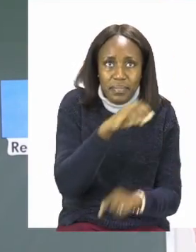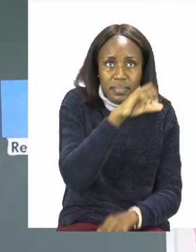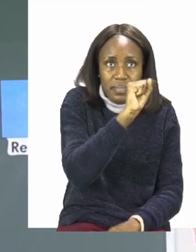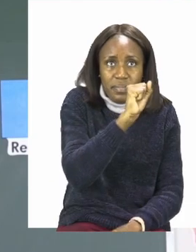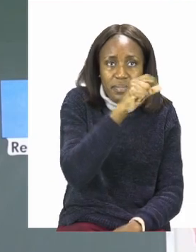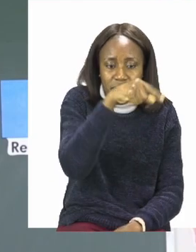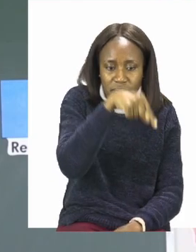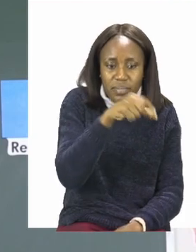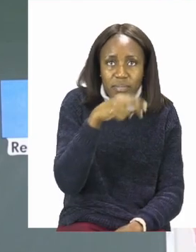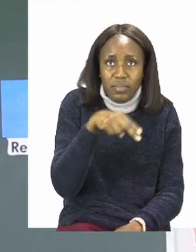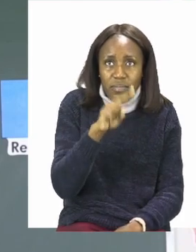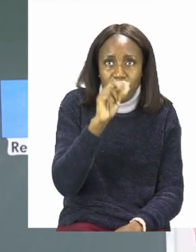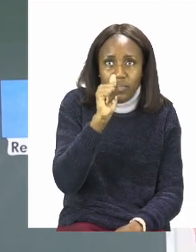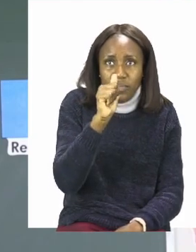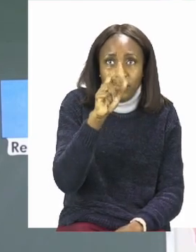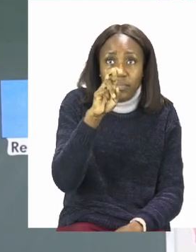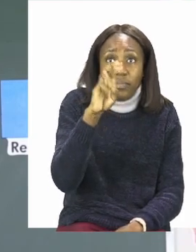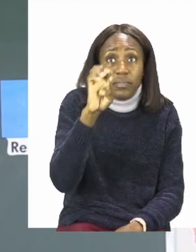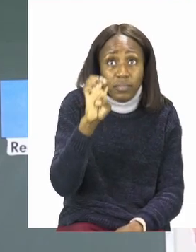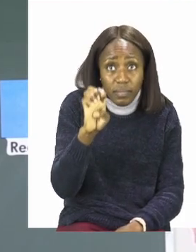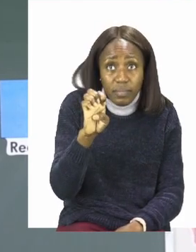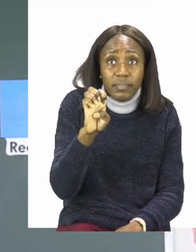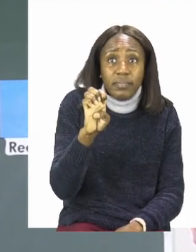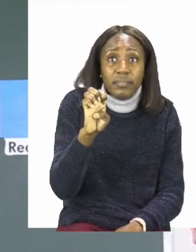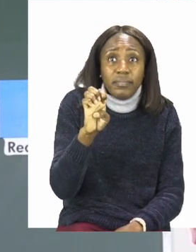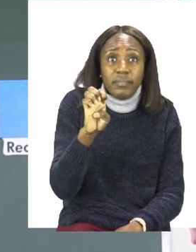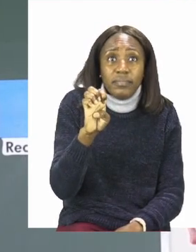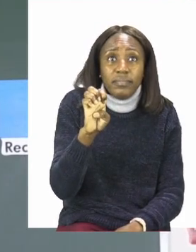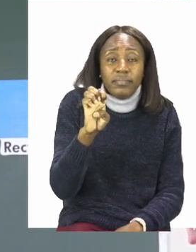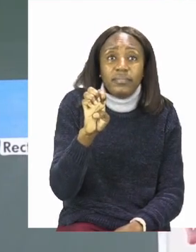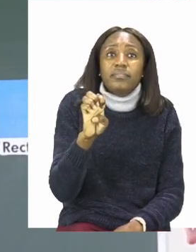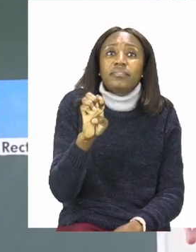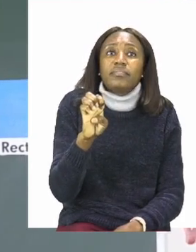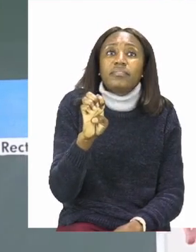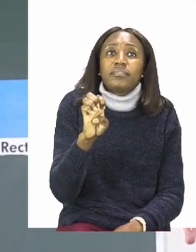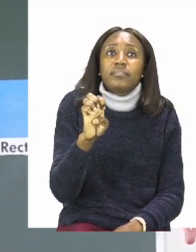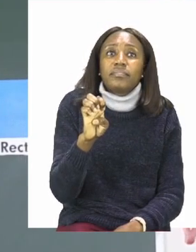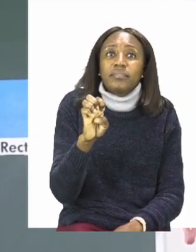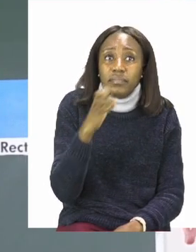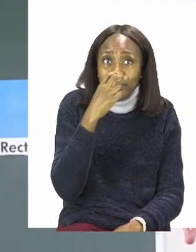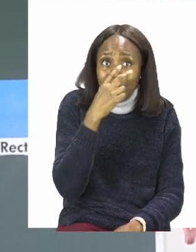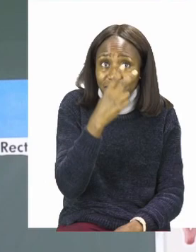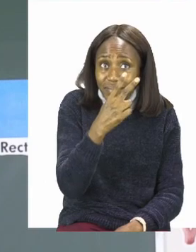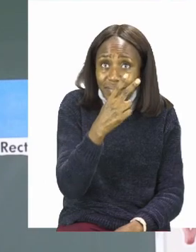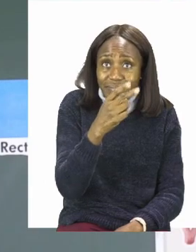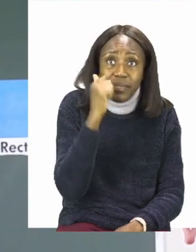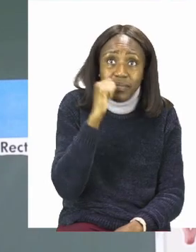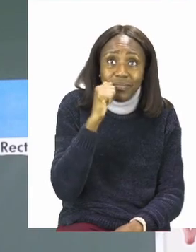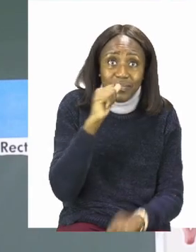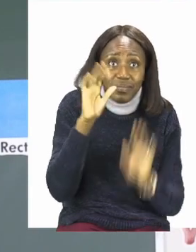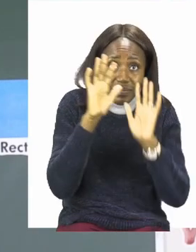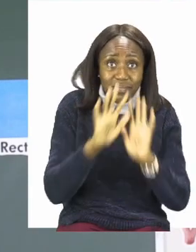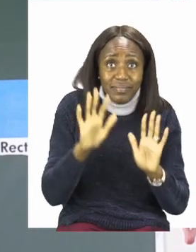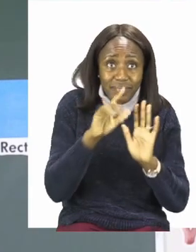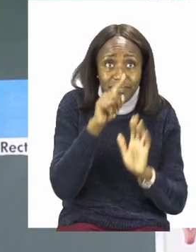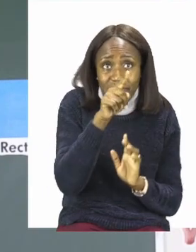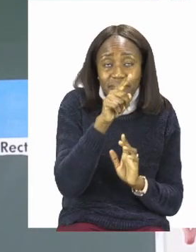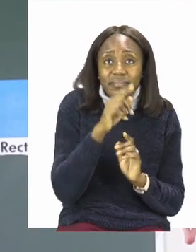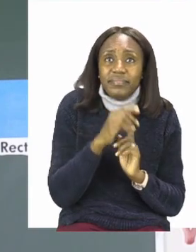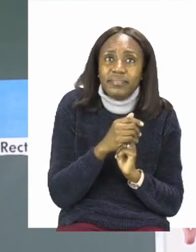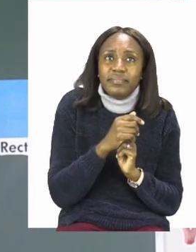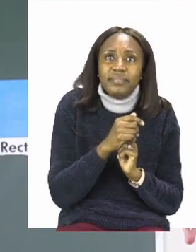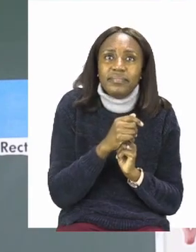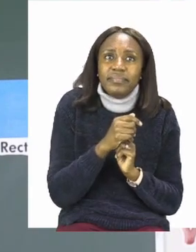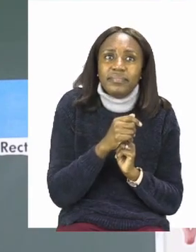a square. Now a square is the one that we can see in yellow on the board. A square